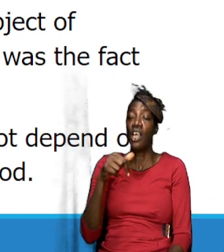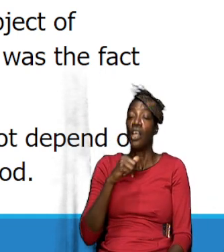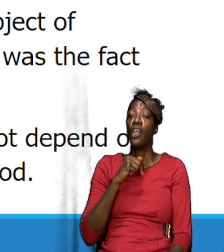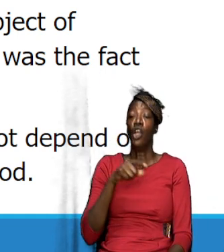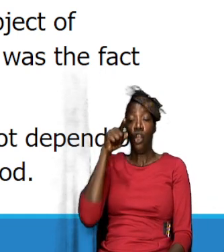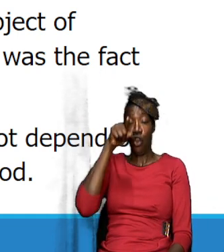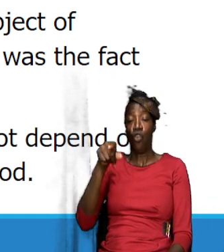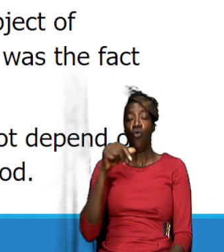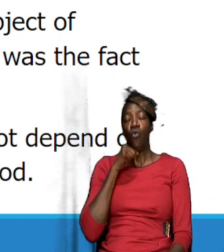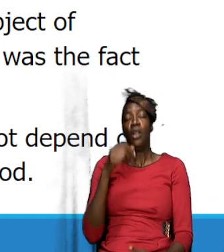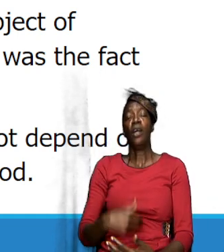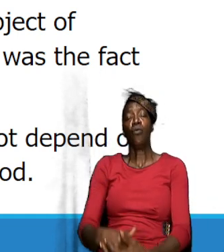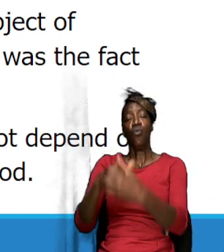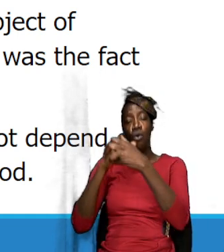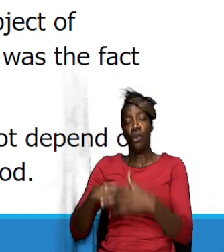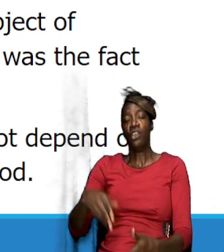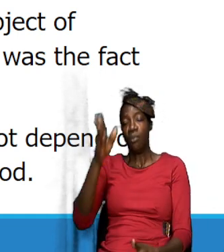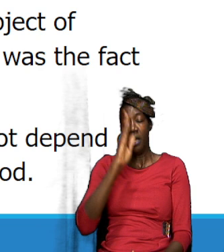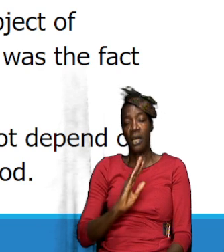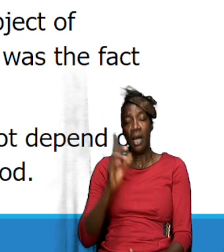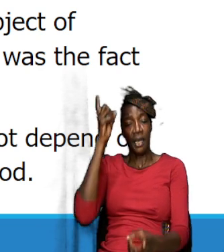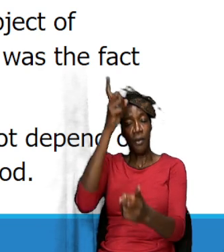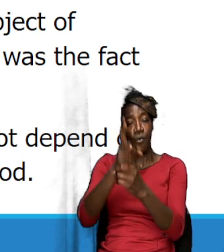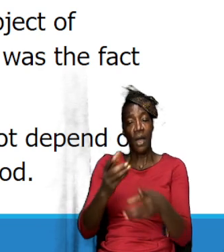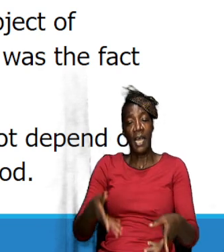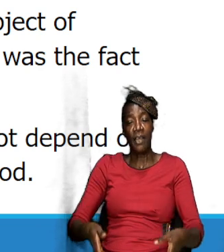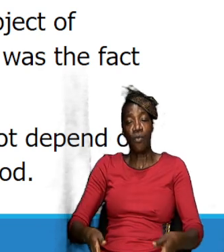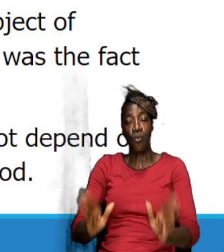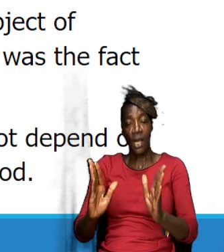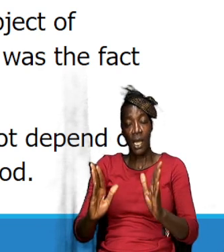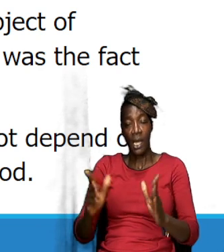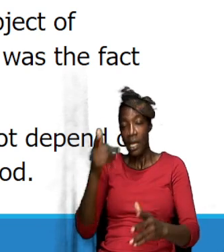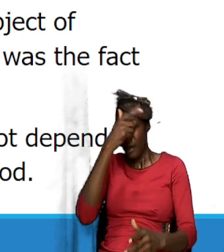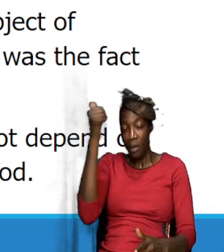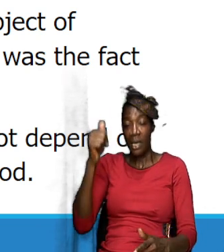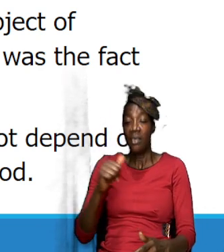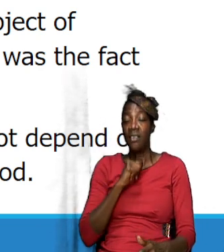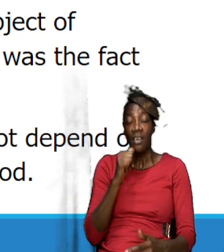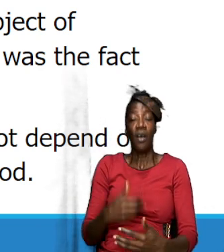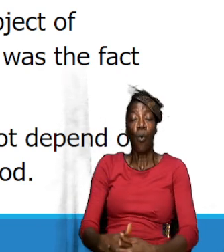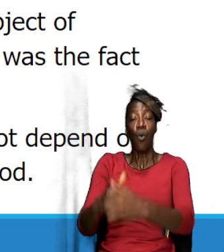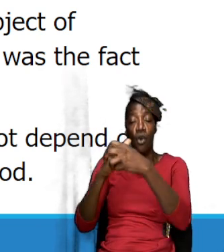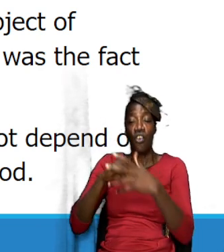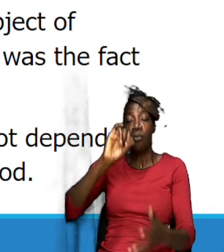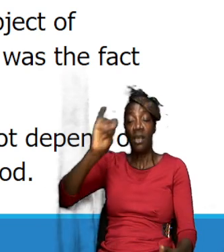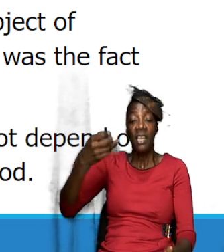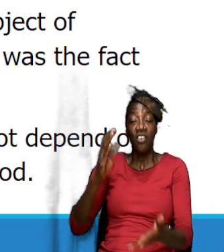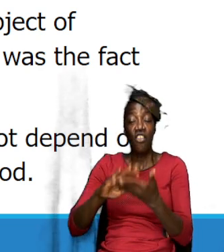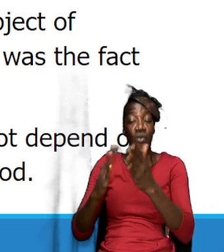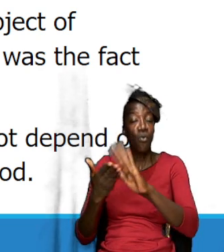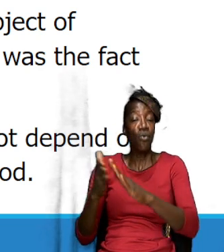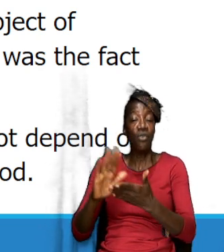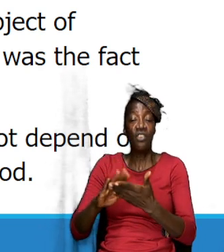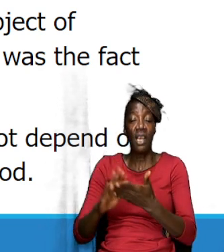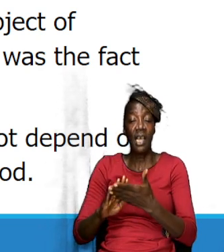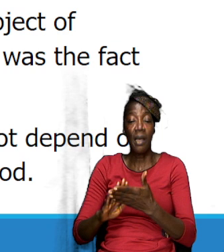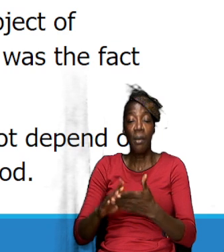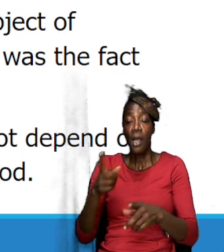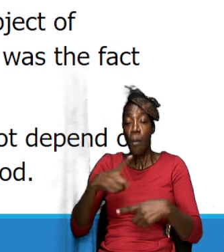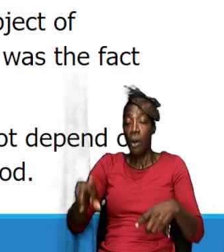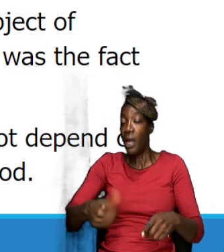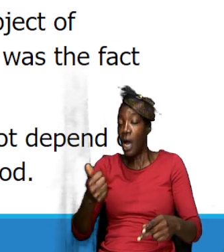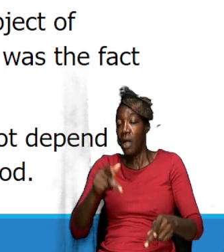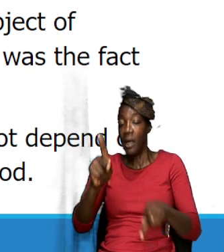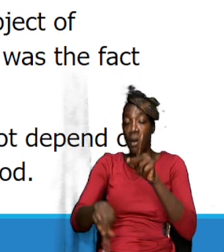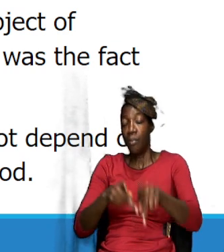worshipping God the right way because you are not worshipping him in Jerusalem now the thing about it is that the Samaritans